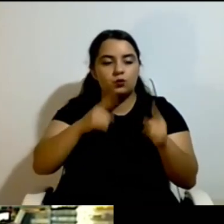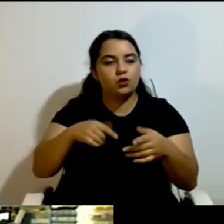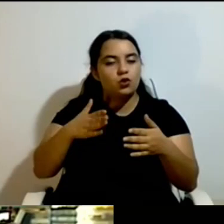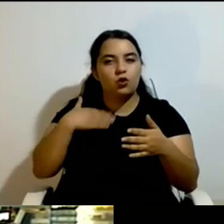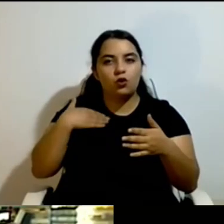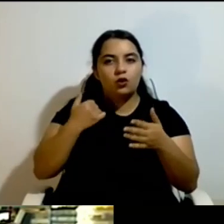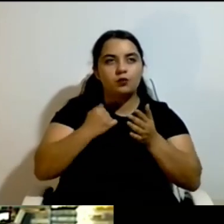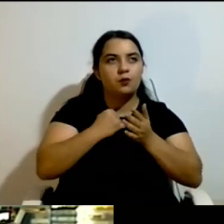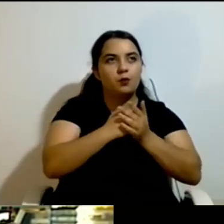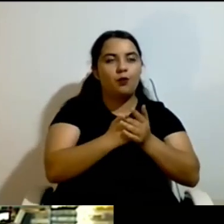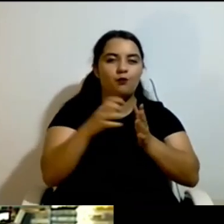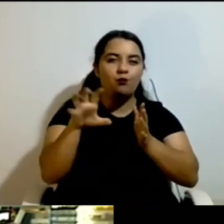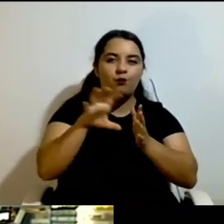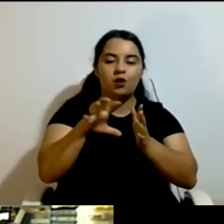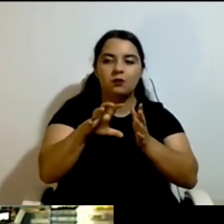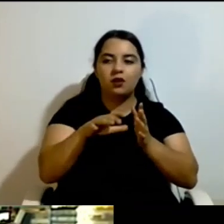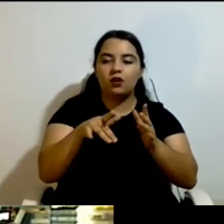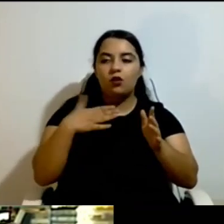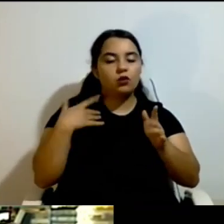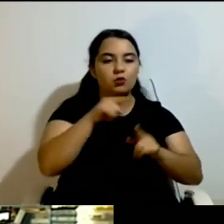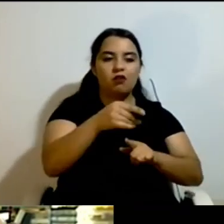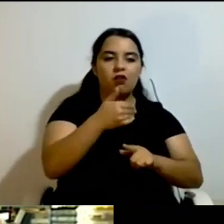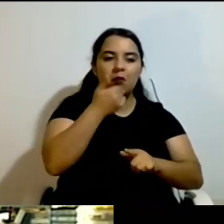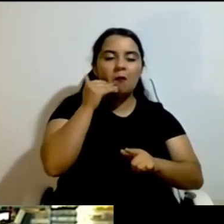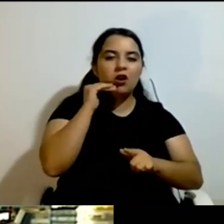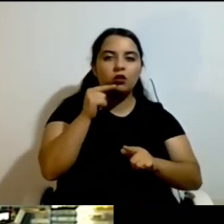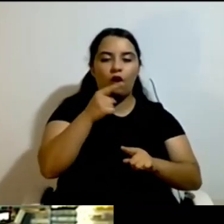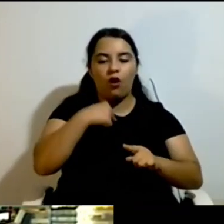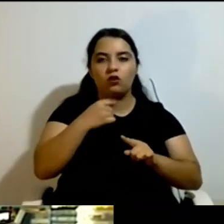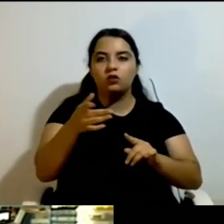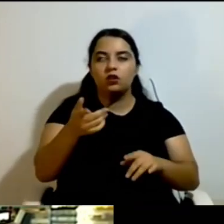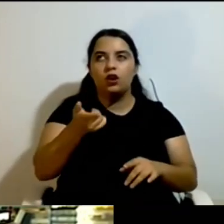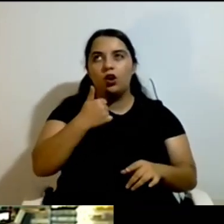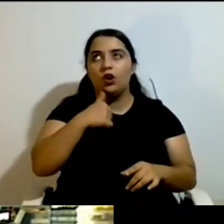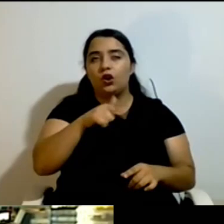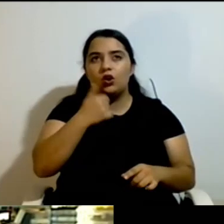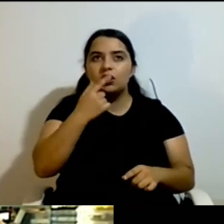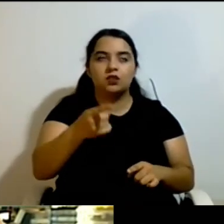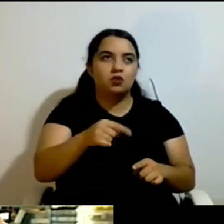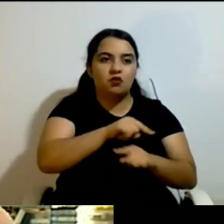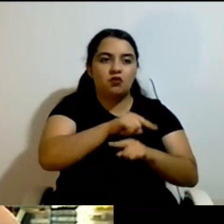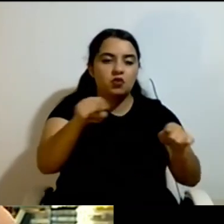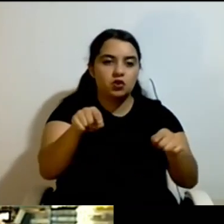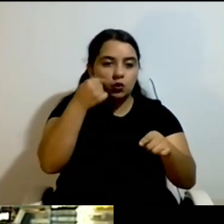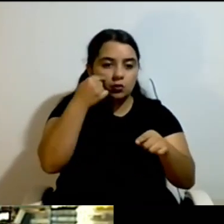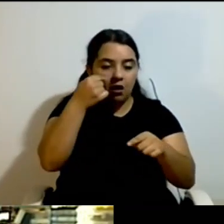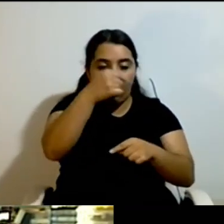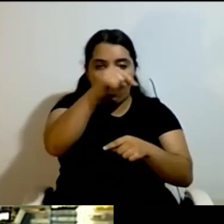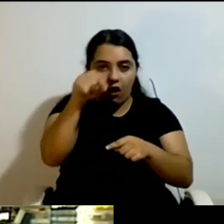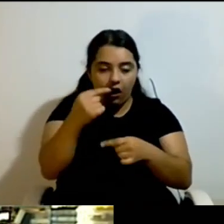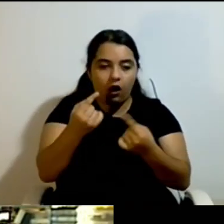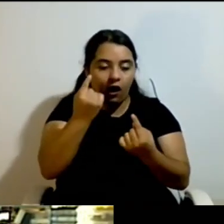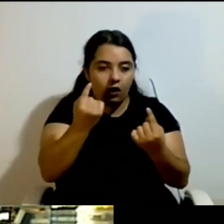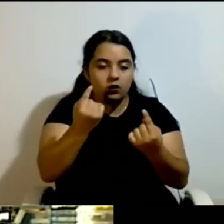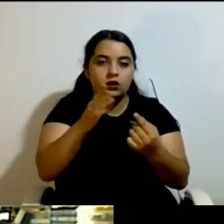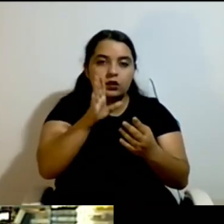dependent on us. We always said, you know, all of us, you have some knowledge. And if you come together, we can give you the